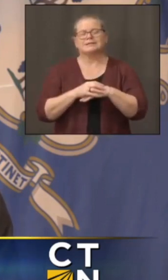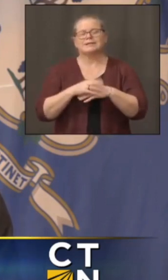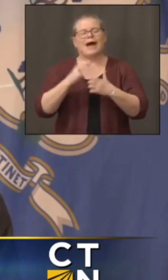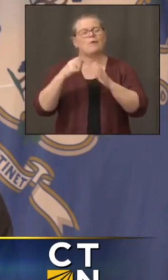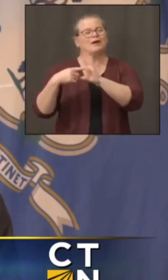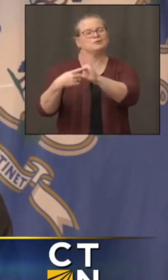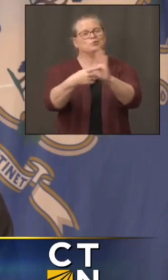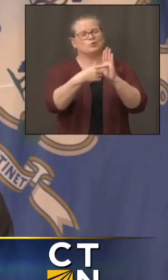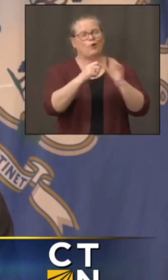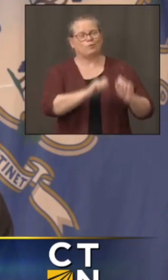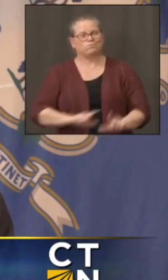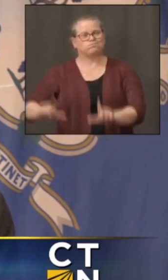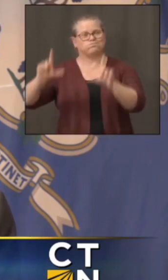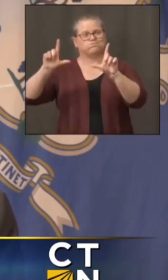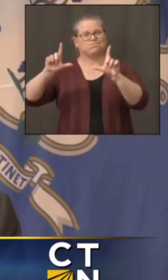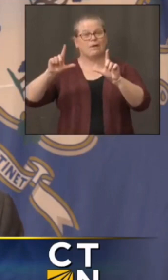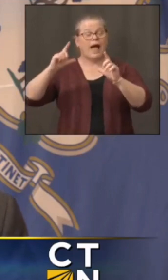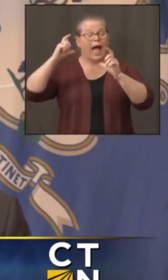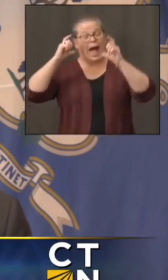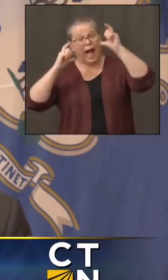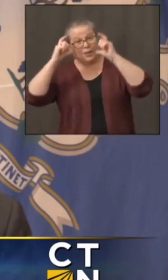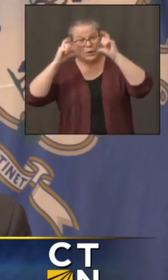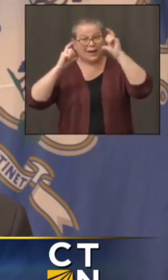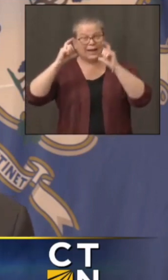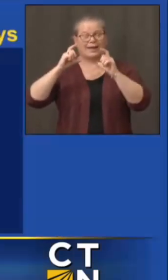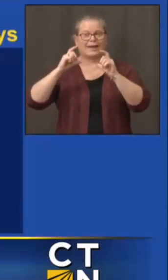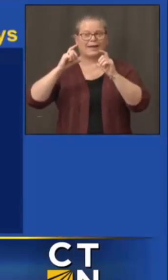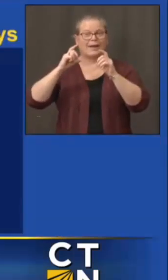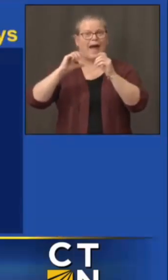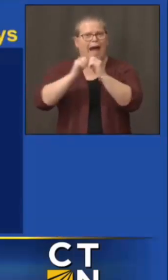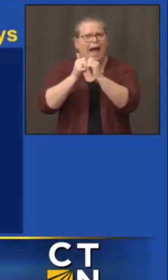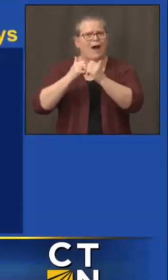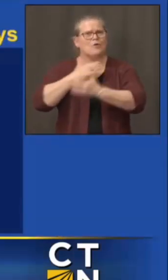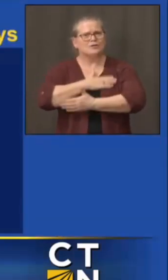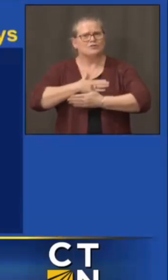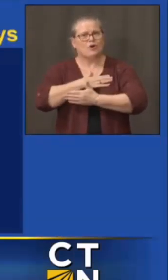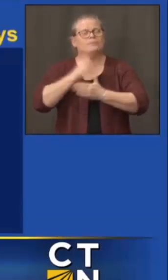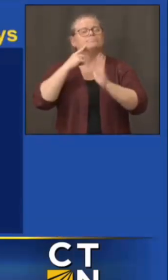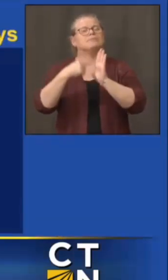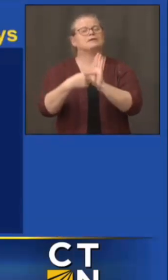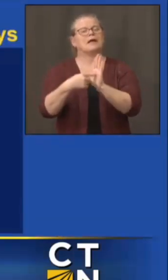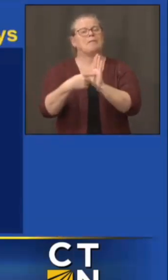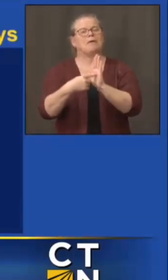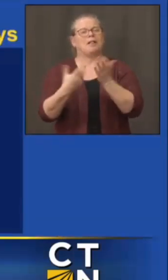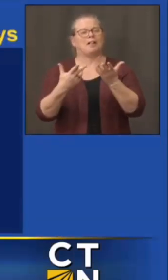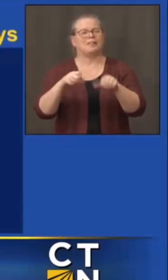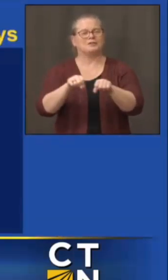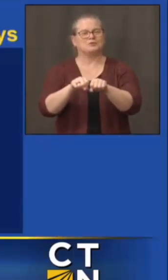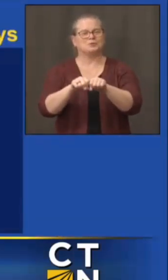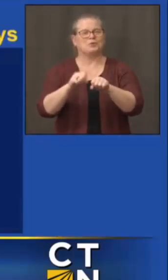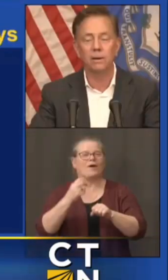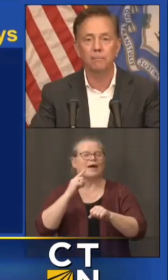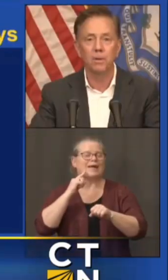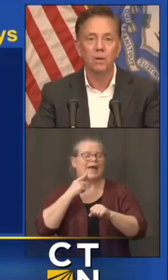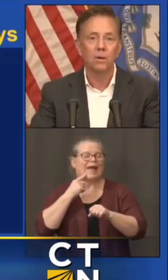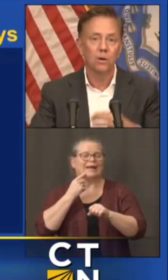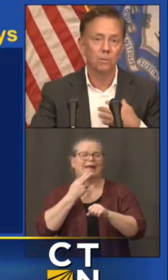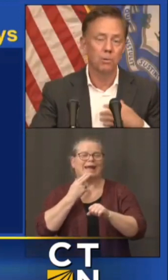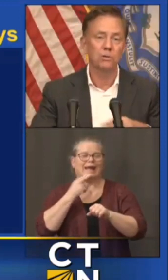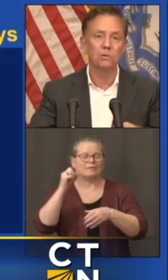that people can enjoy Halloween. This is just one example of you put your candy into the chute and it doesn't require it.